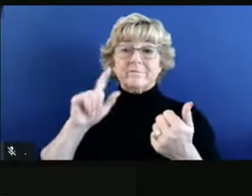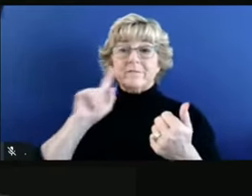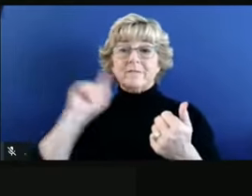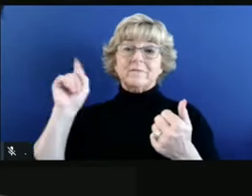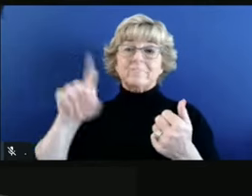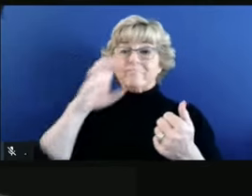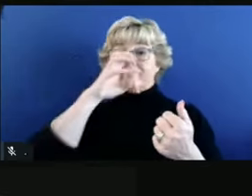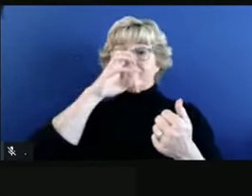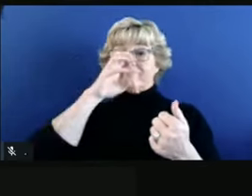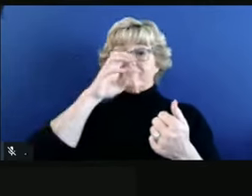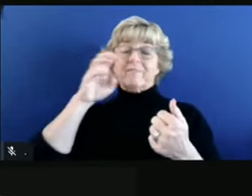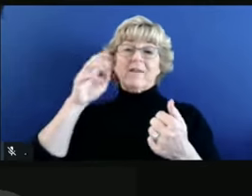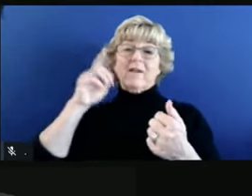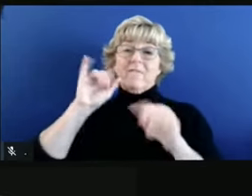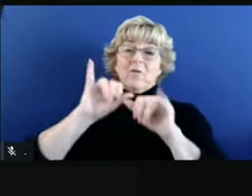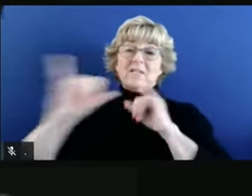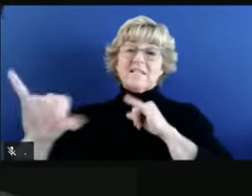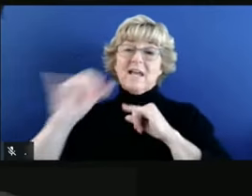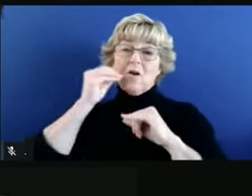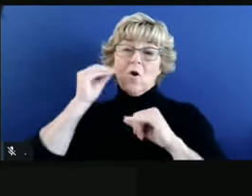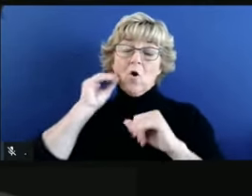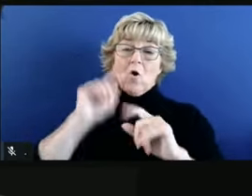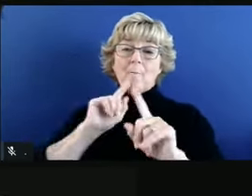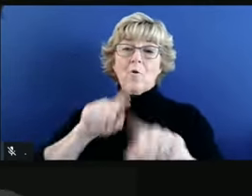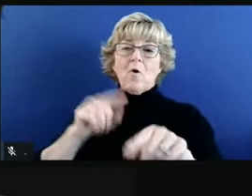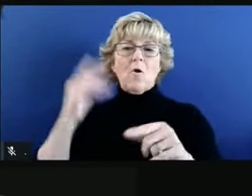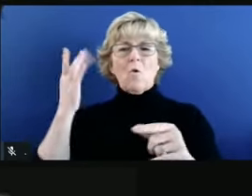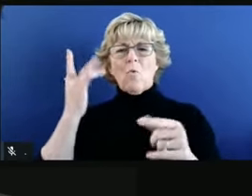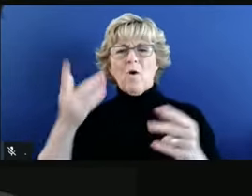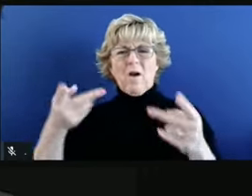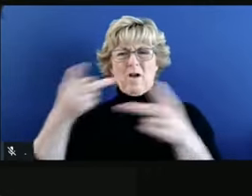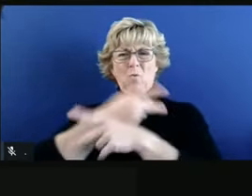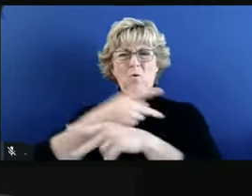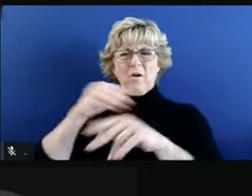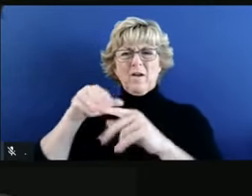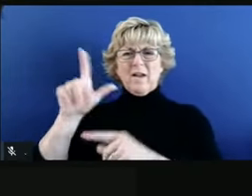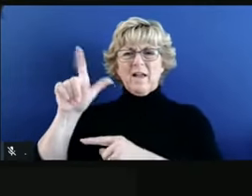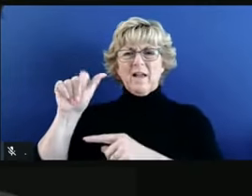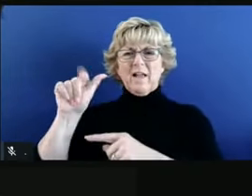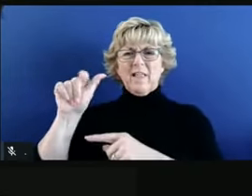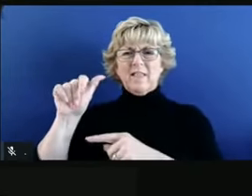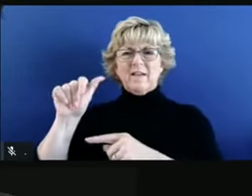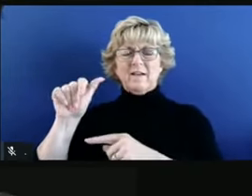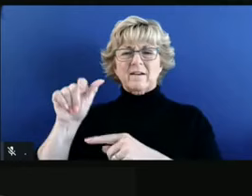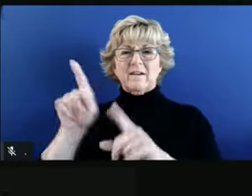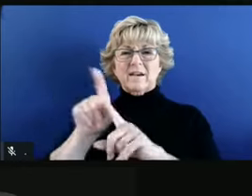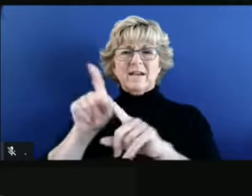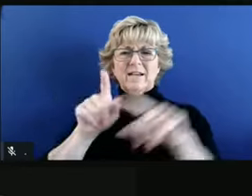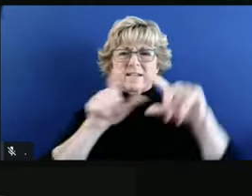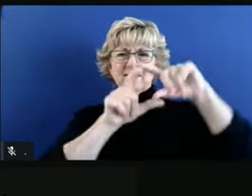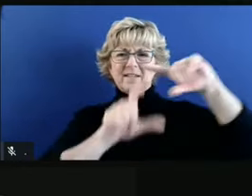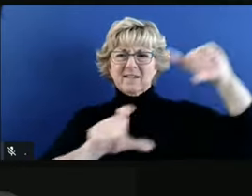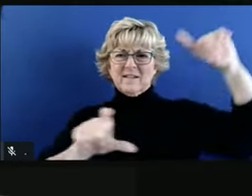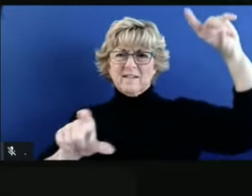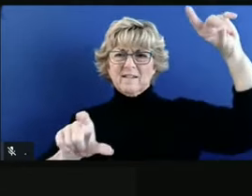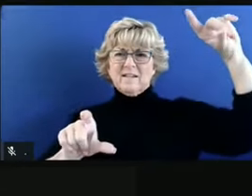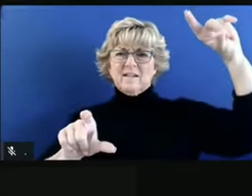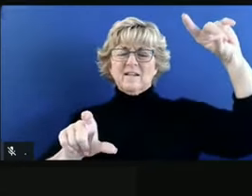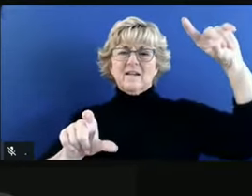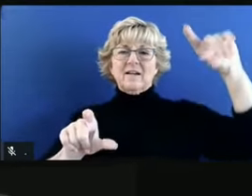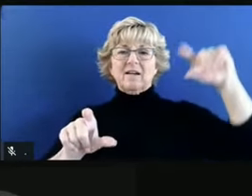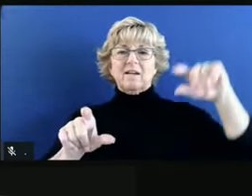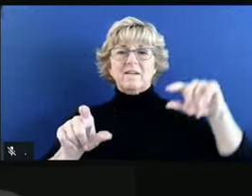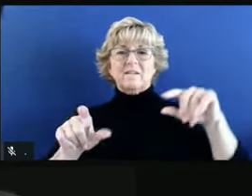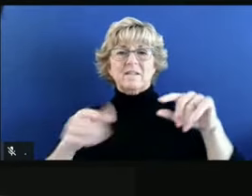order does seem imminent. Why is the situation so much worse in L.A.? And as the state continues experiencing this surge,